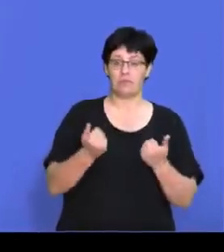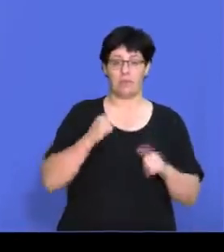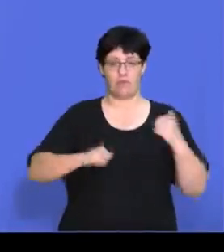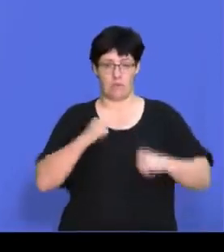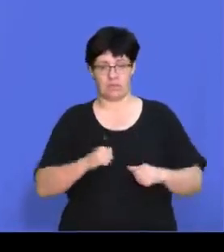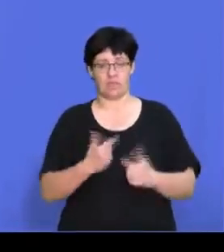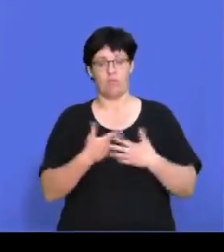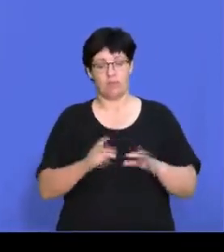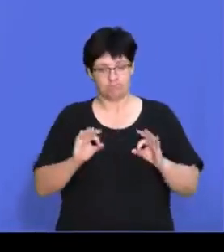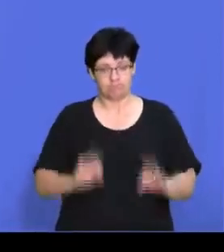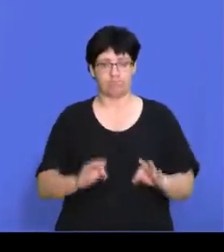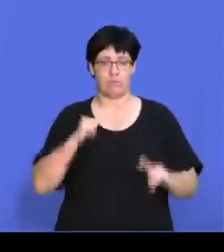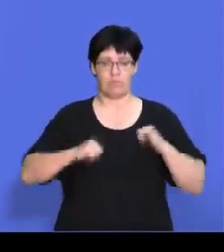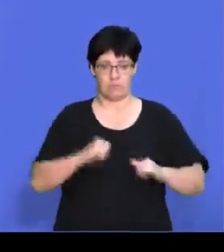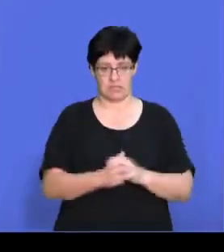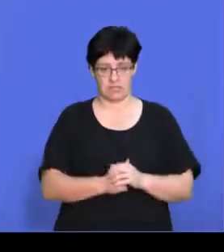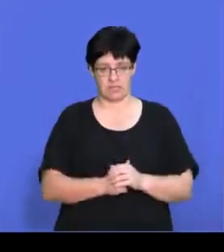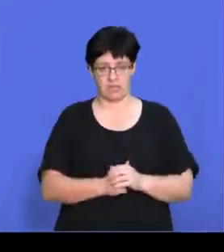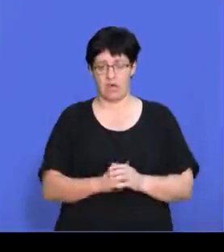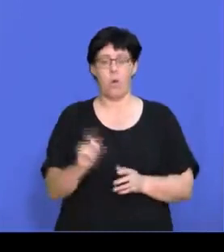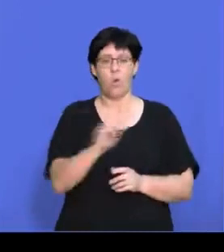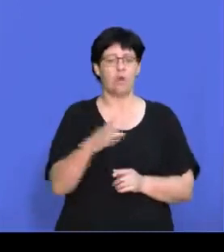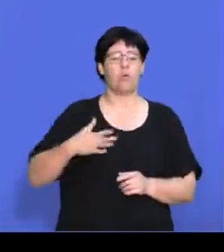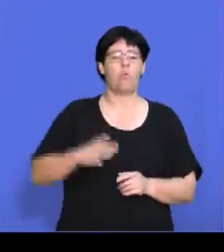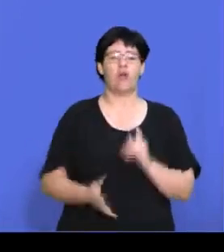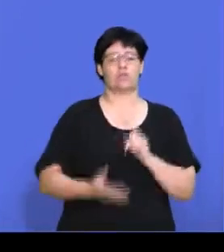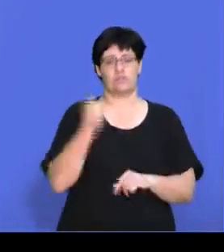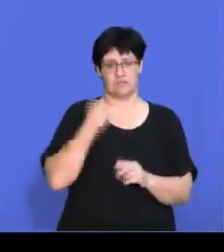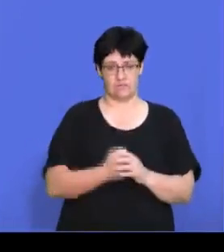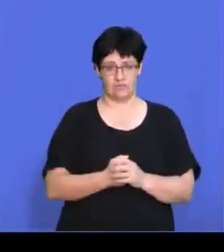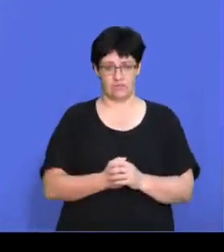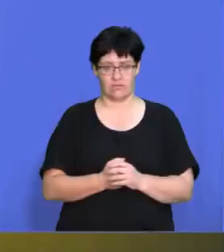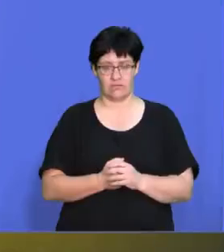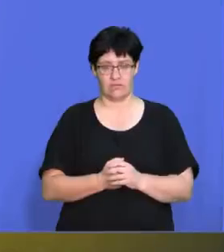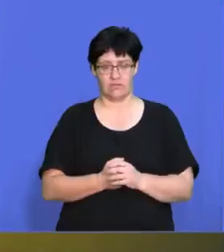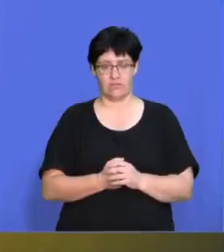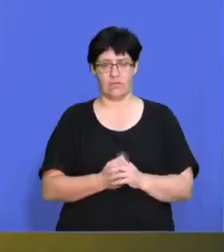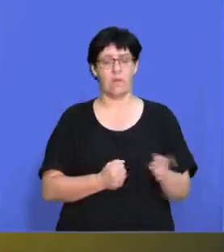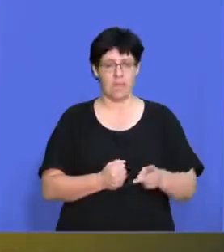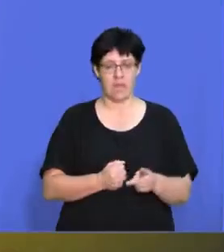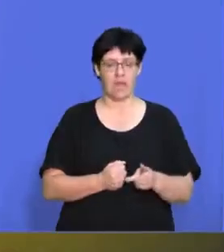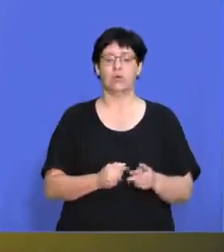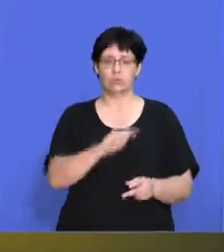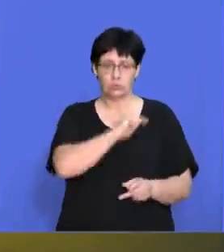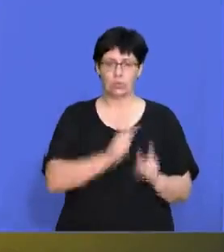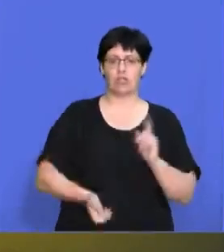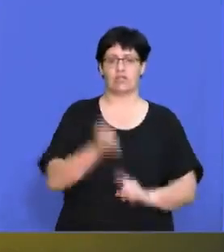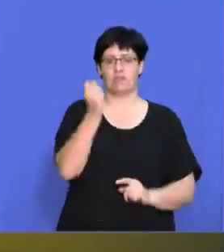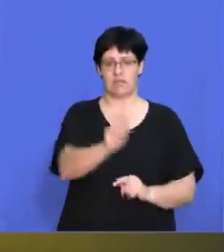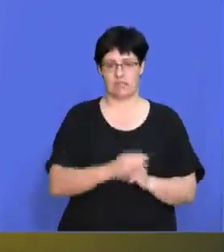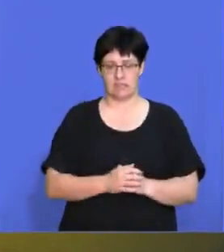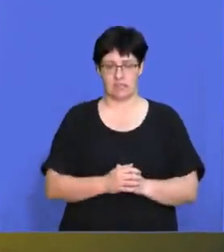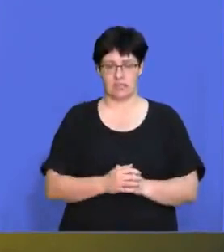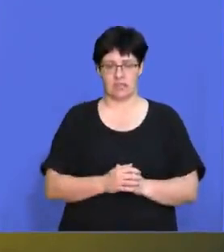performance with the actual performance. So what is it that we want to achieve, and what have we actually